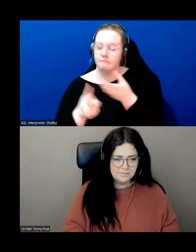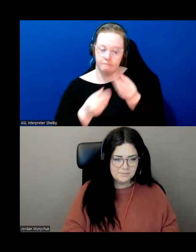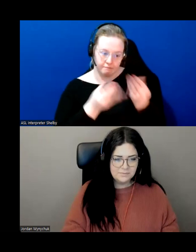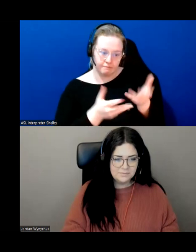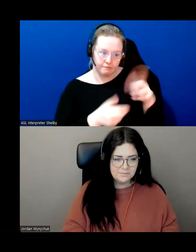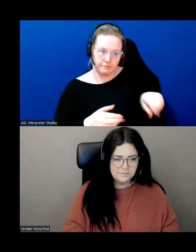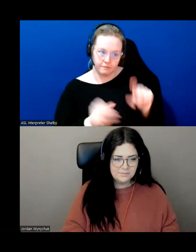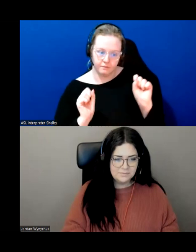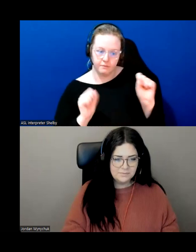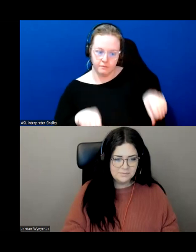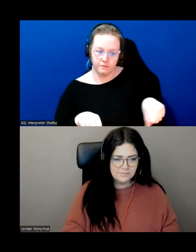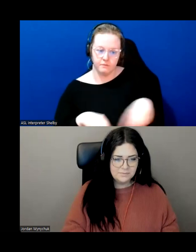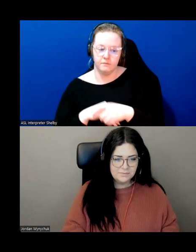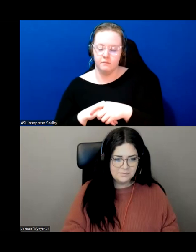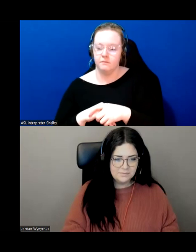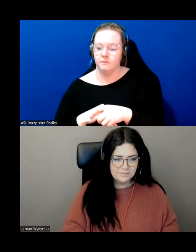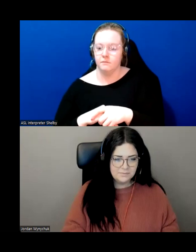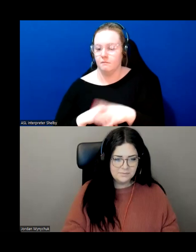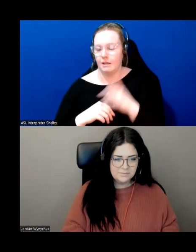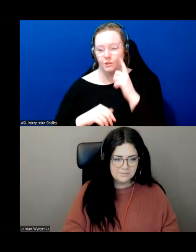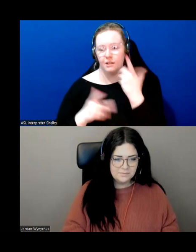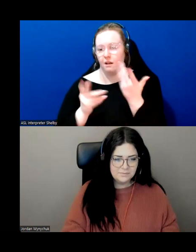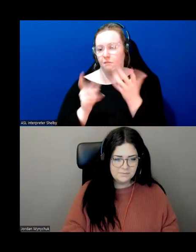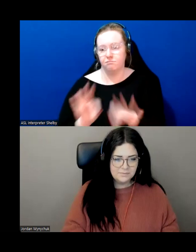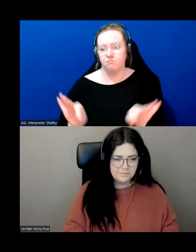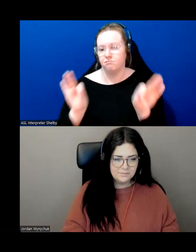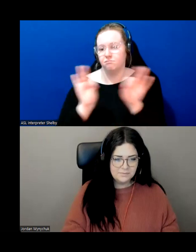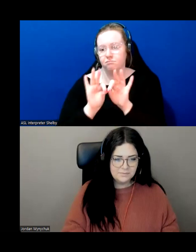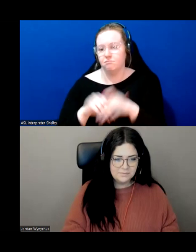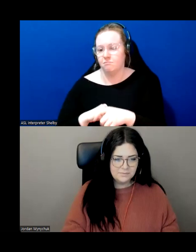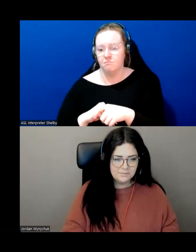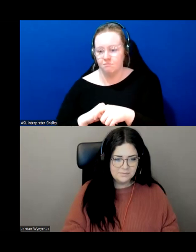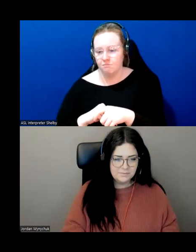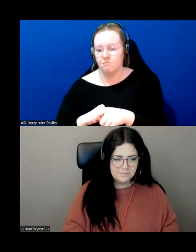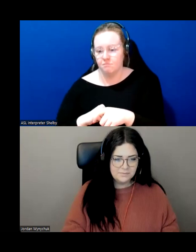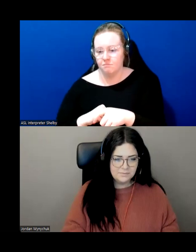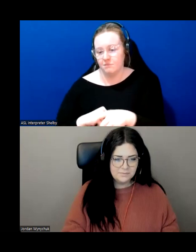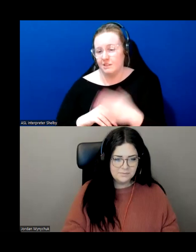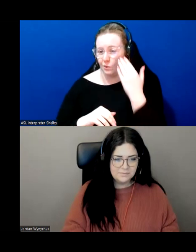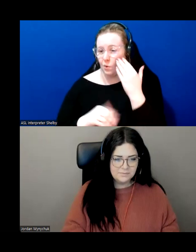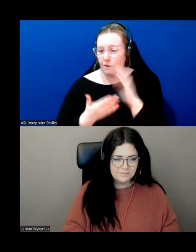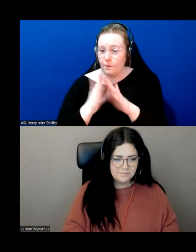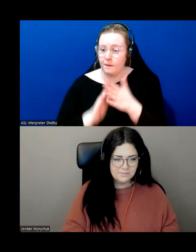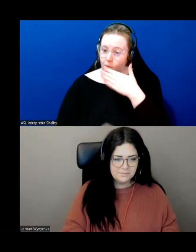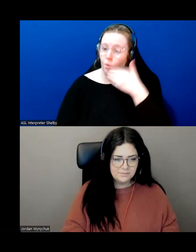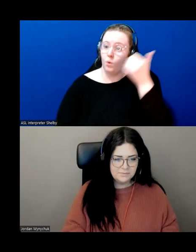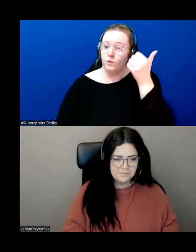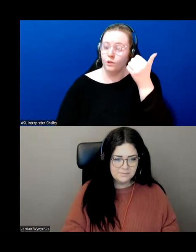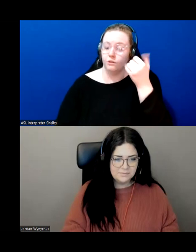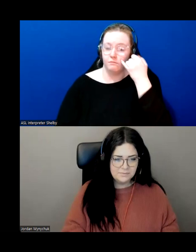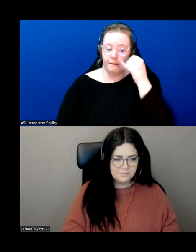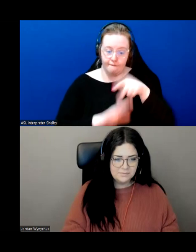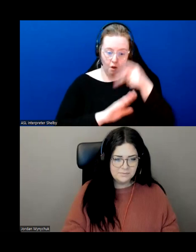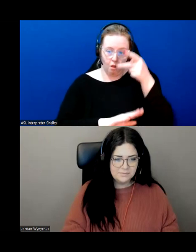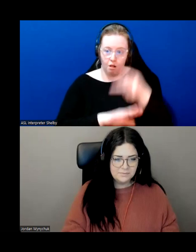yeah because i think it is so important it's really so important because we know as we age that if we fall you know the